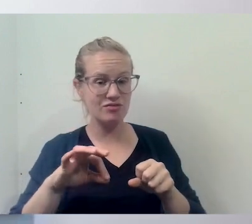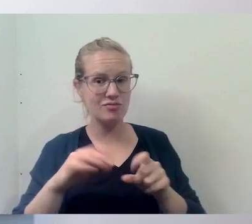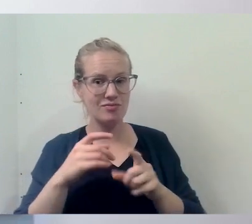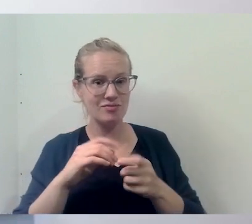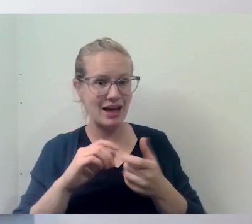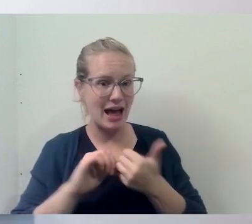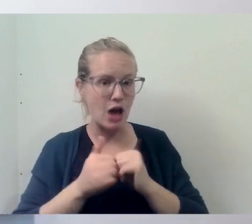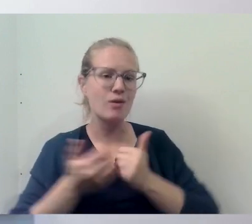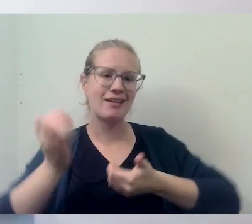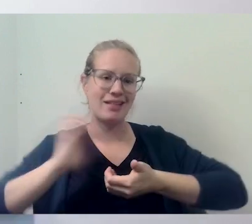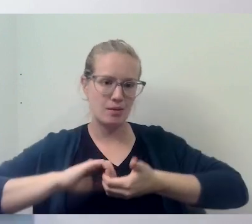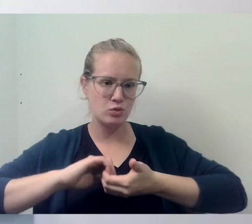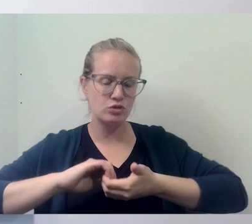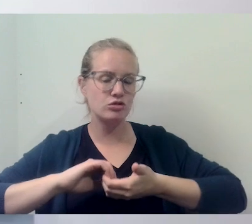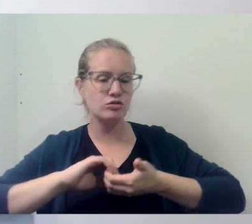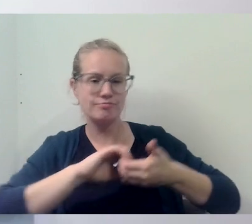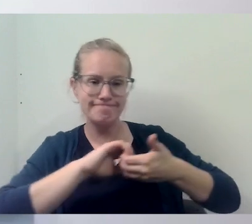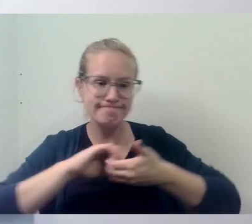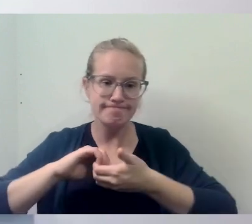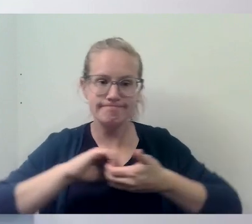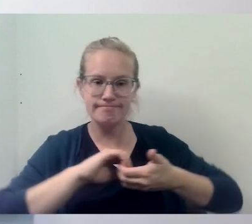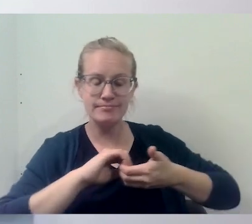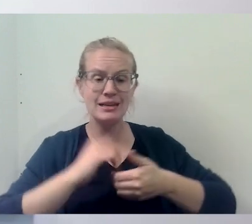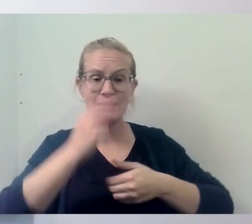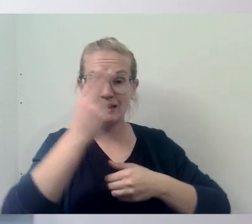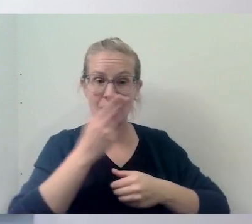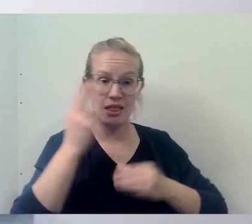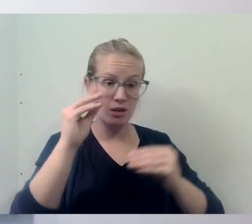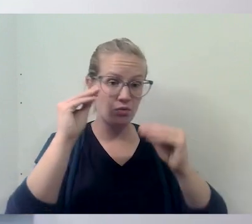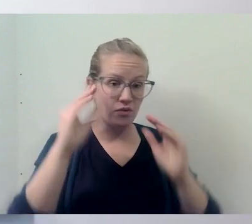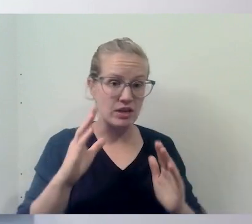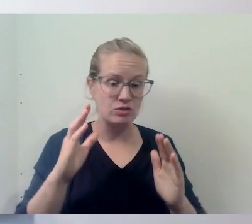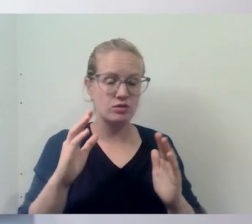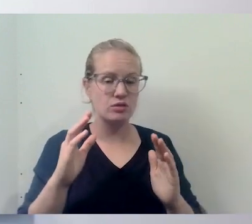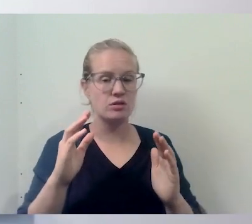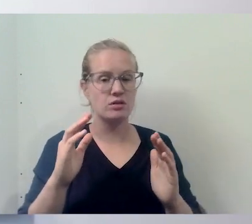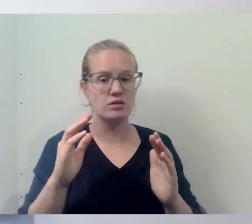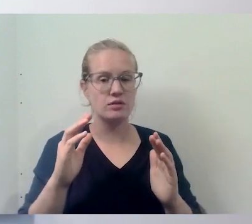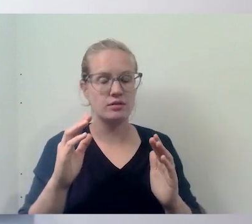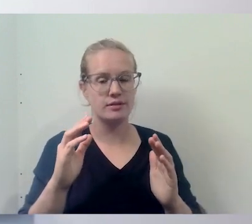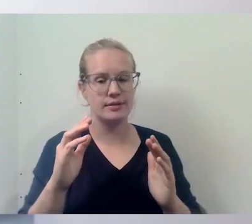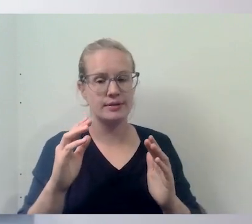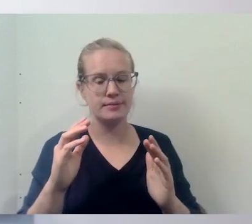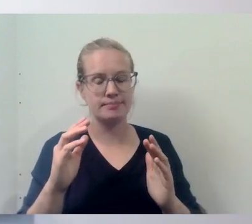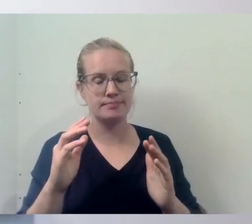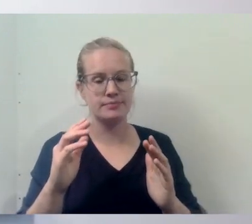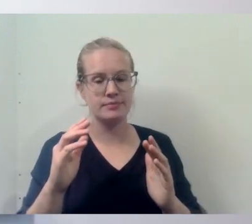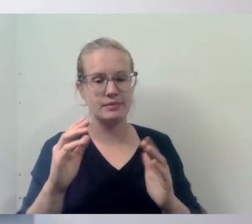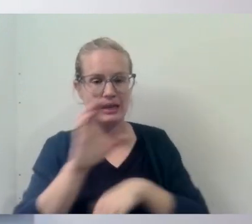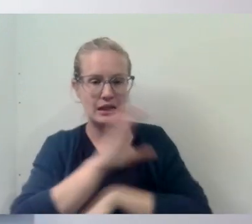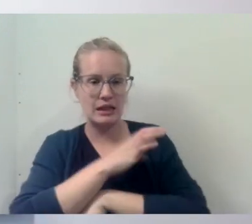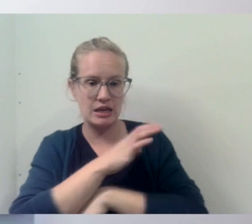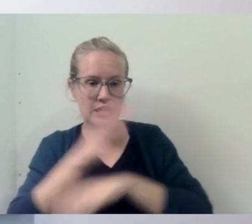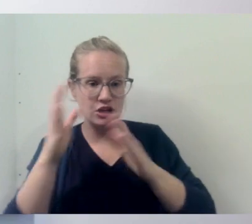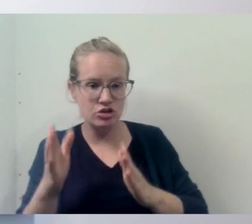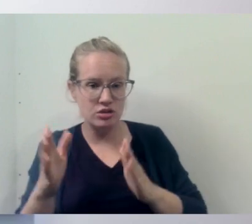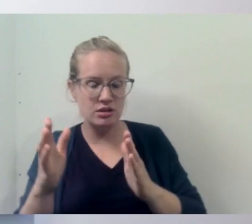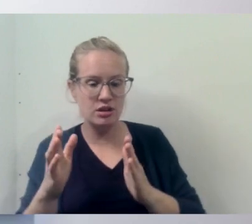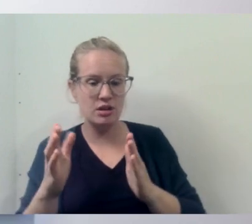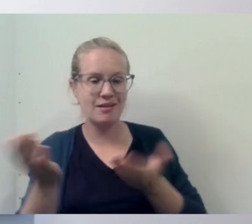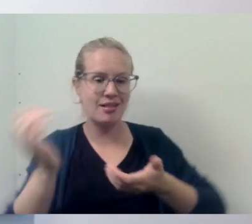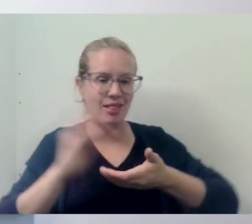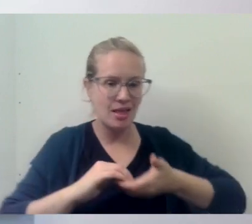you know, that, uh, Catholic professors and, you know, and, uh, uh, clinicians can